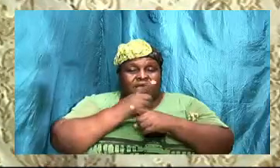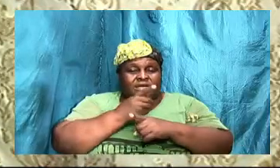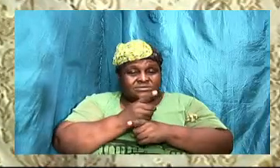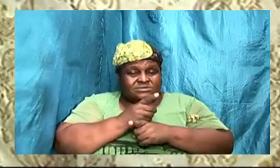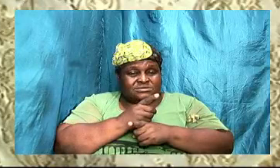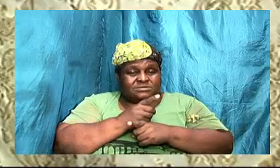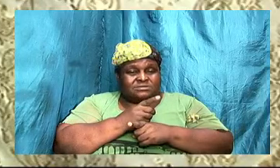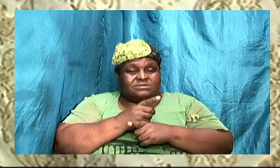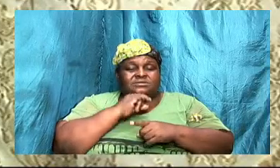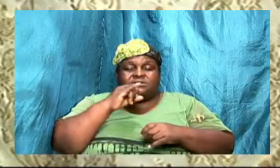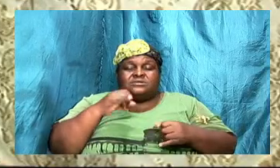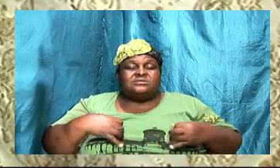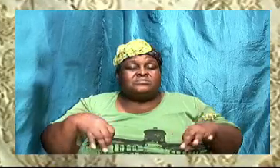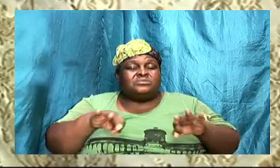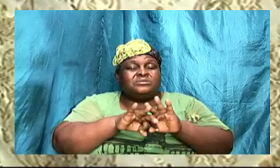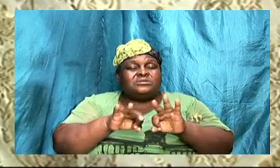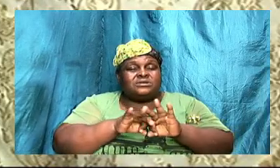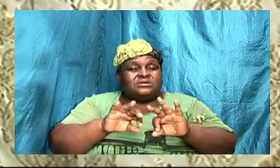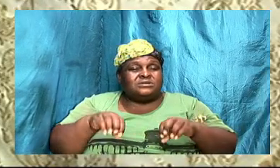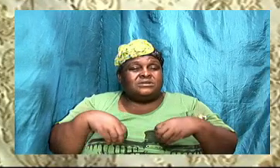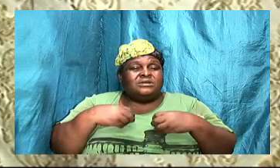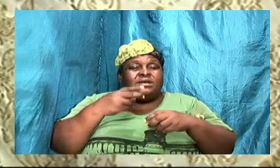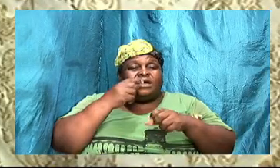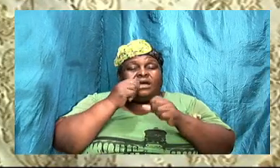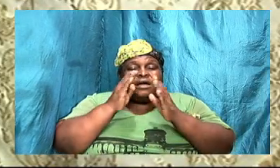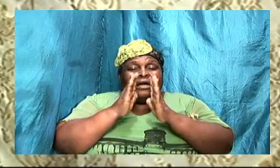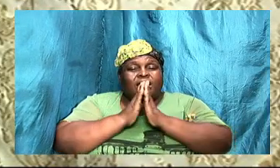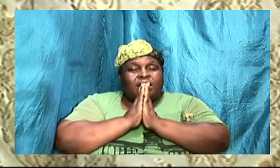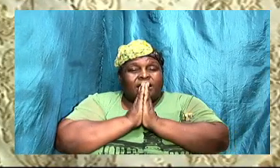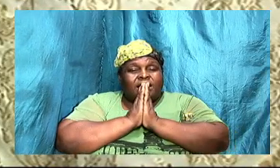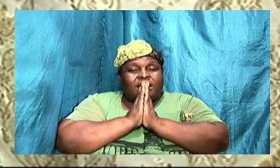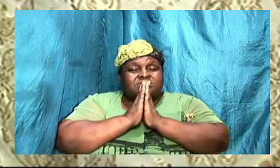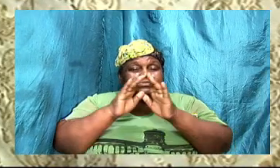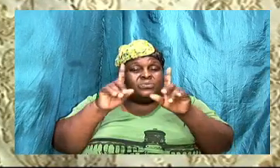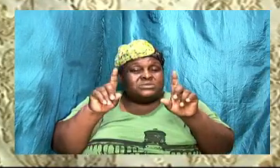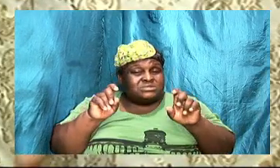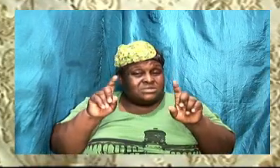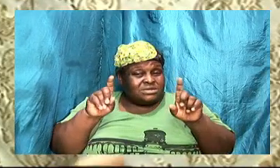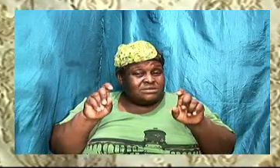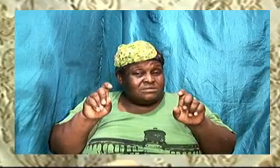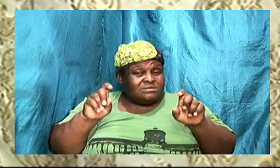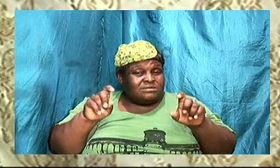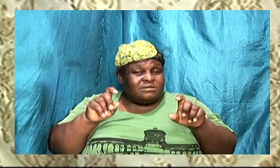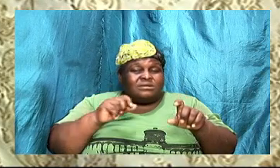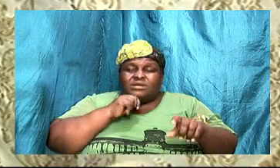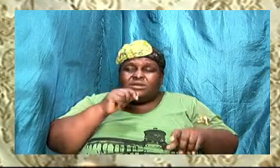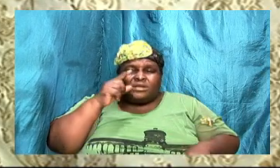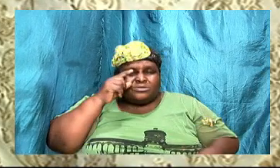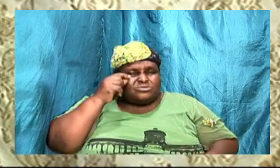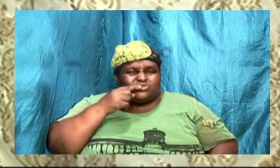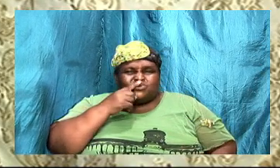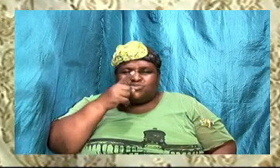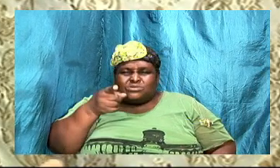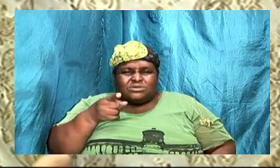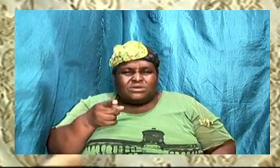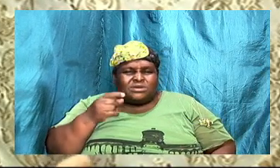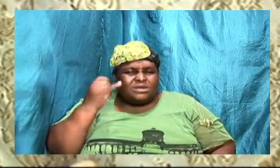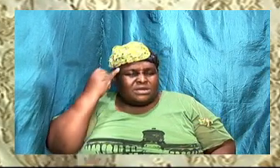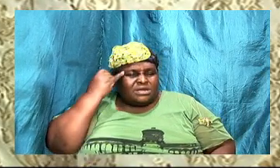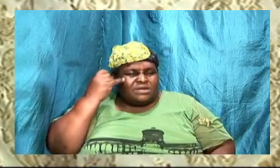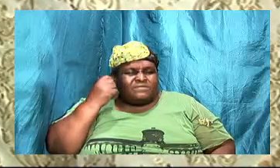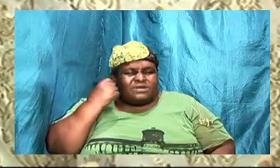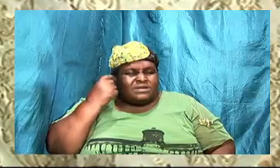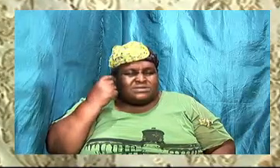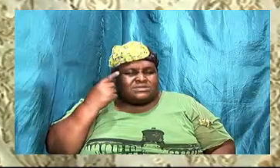feedback ask questions if you are not sure you understand what your partner is saying and